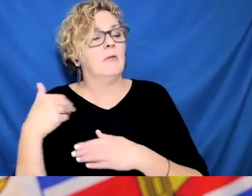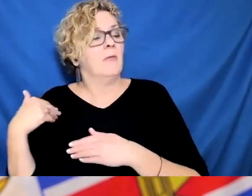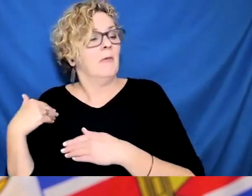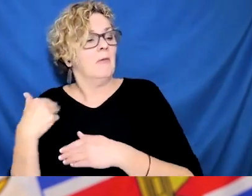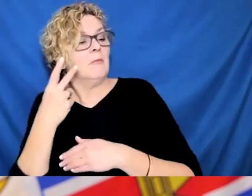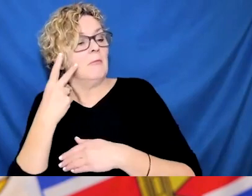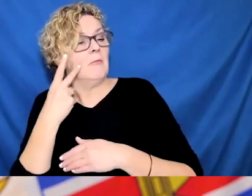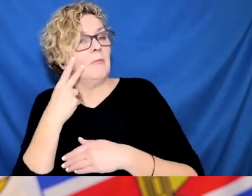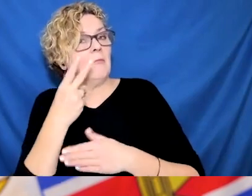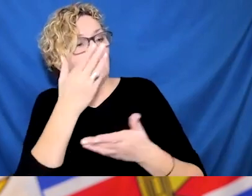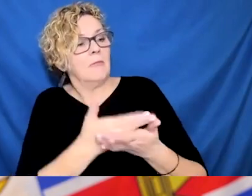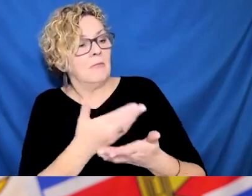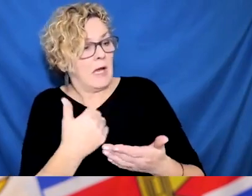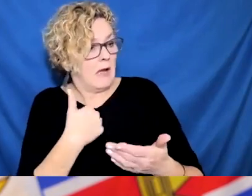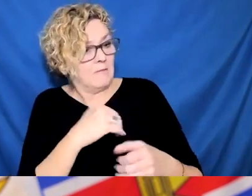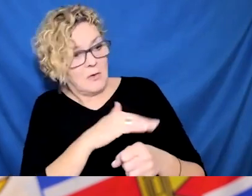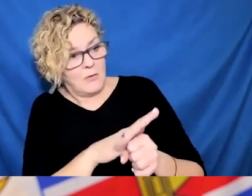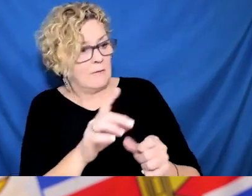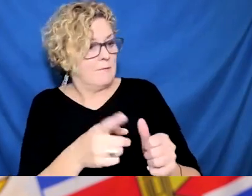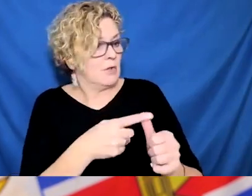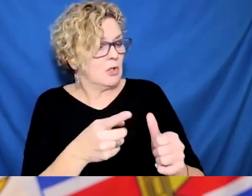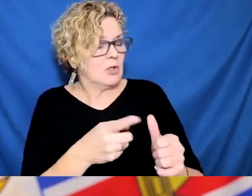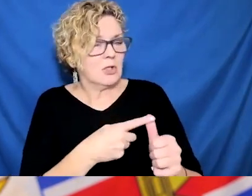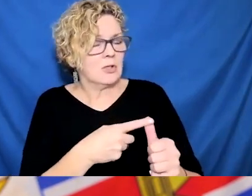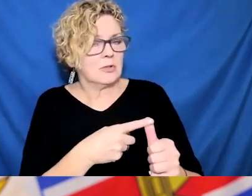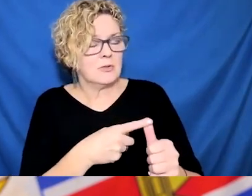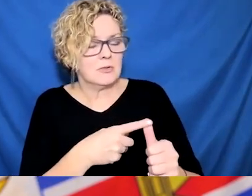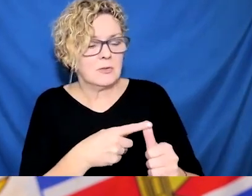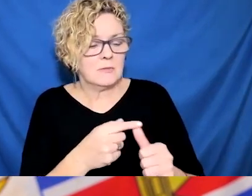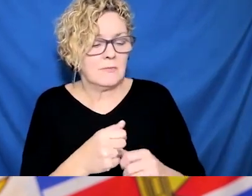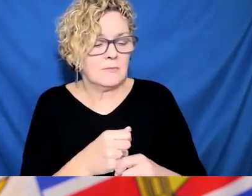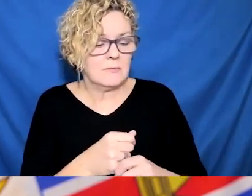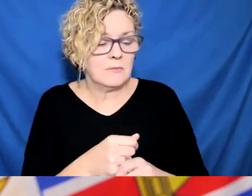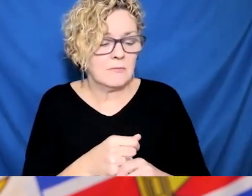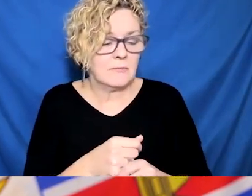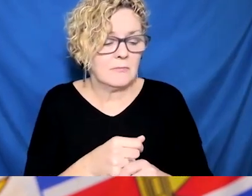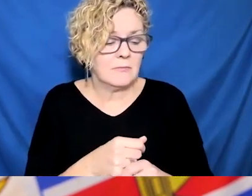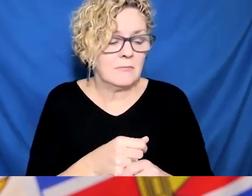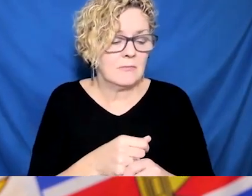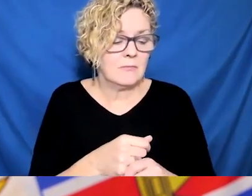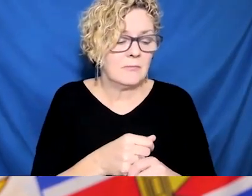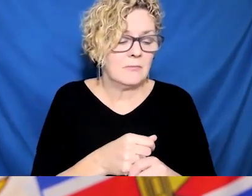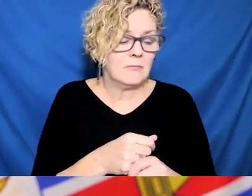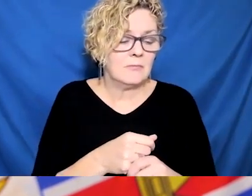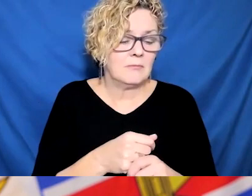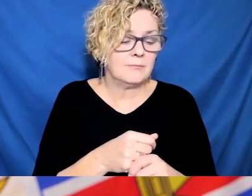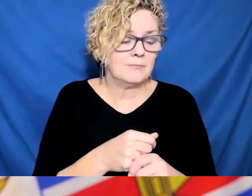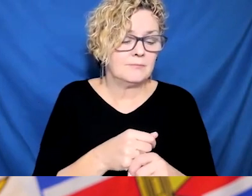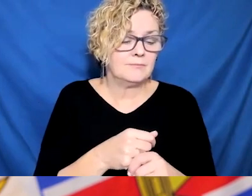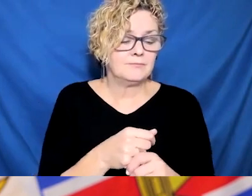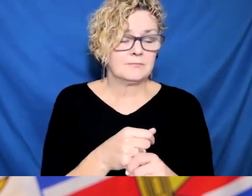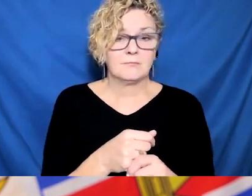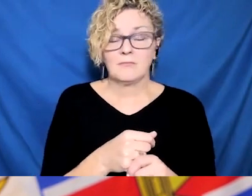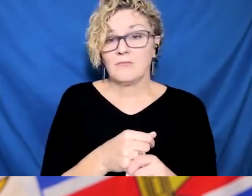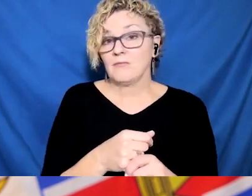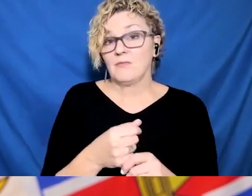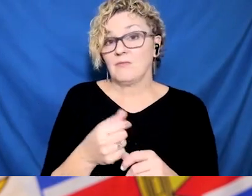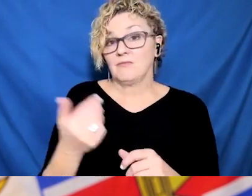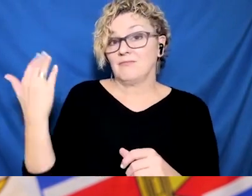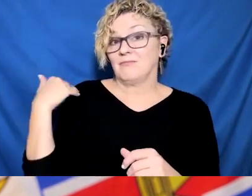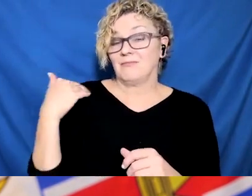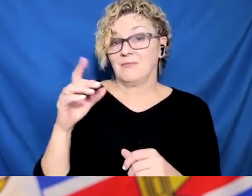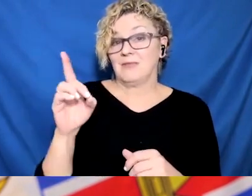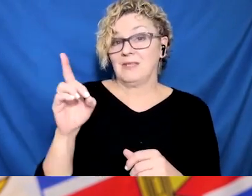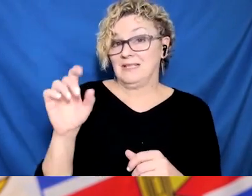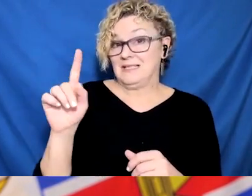tests. We'll do the symptom screening, making sure that we have, that people are prioritized and making sure that